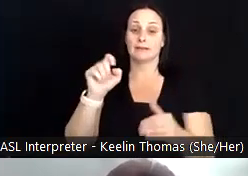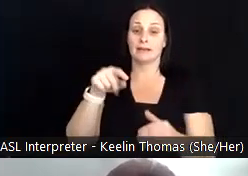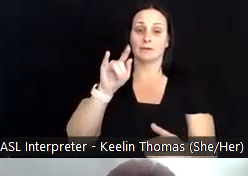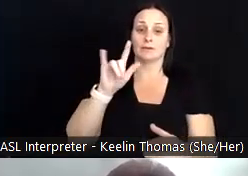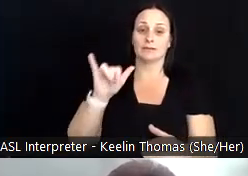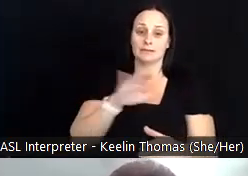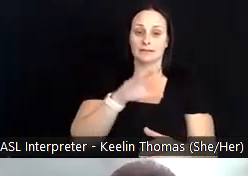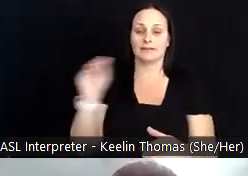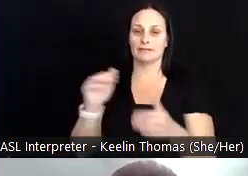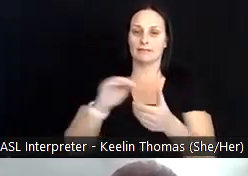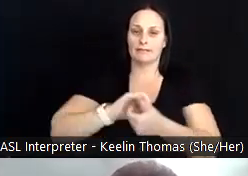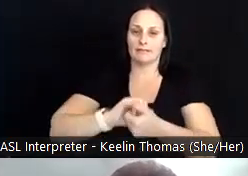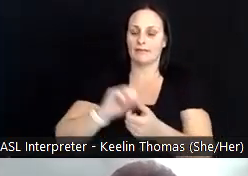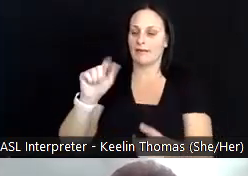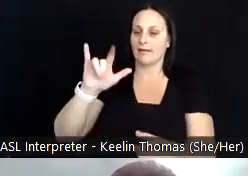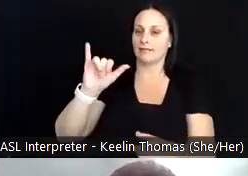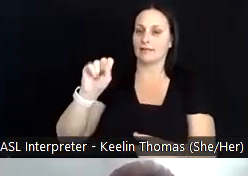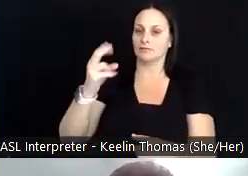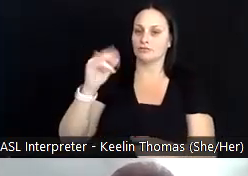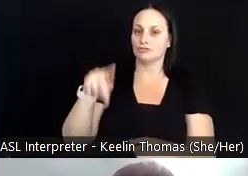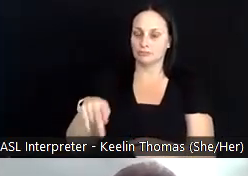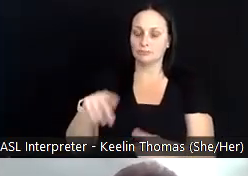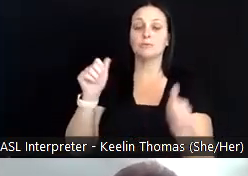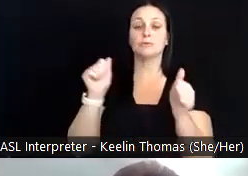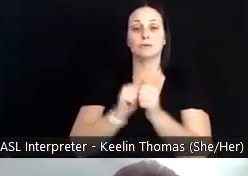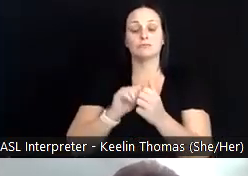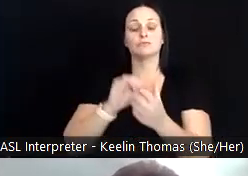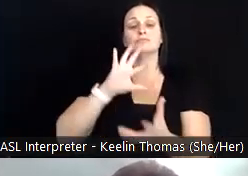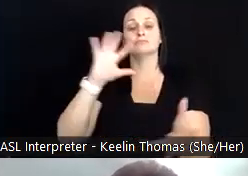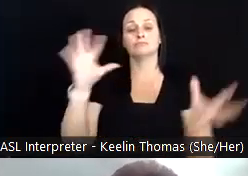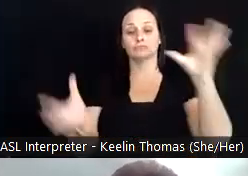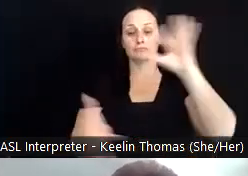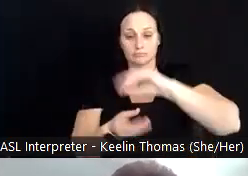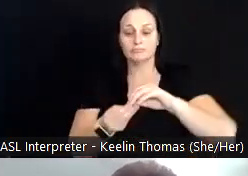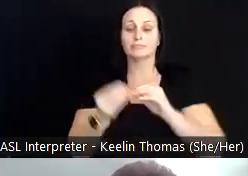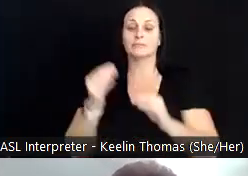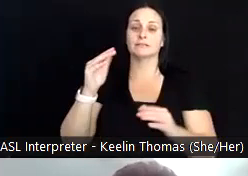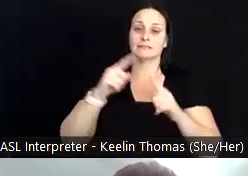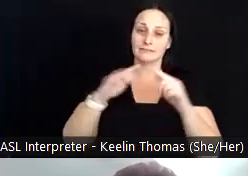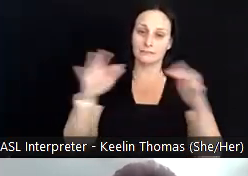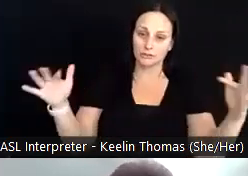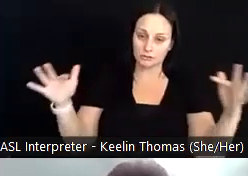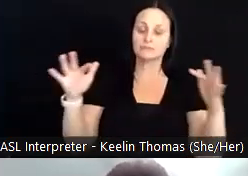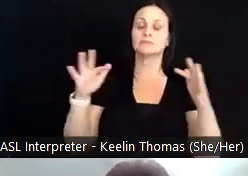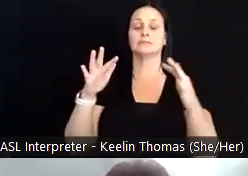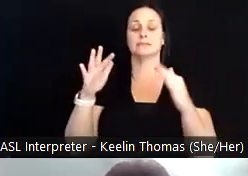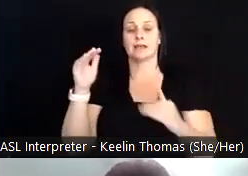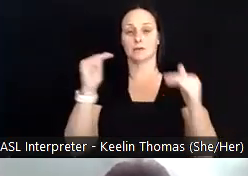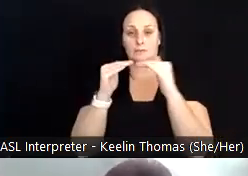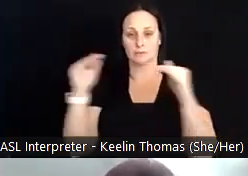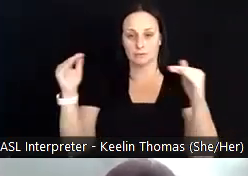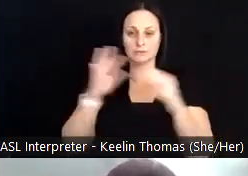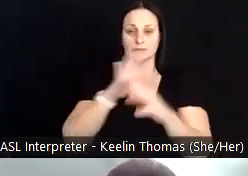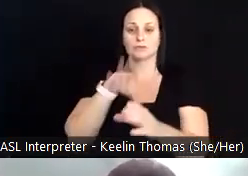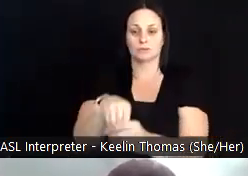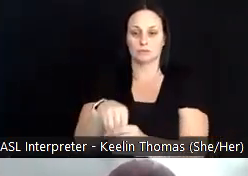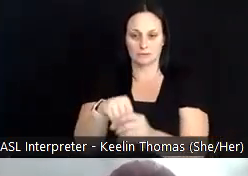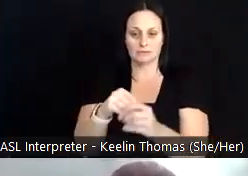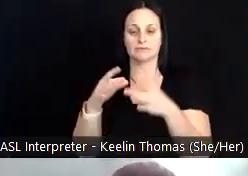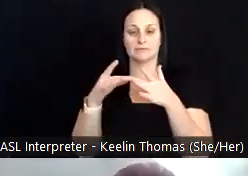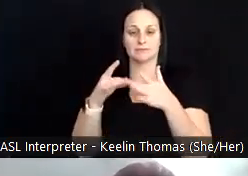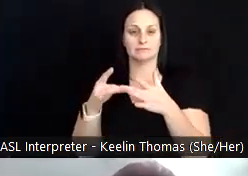allyship, with the goals of cultivating a diverse, equitable, and inclusive university community.